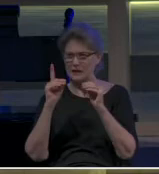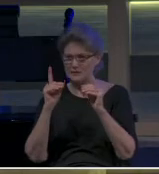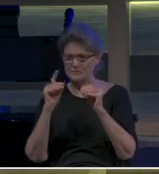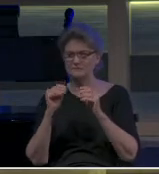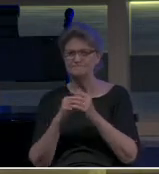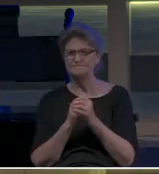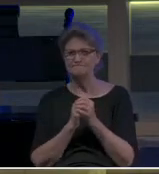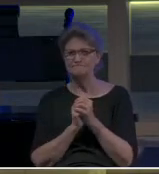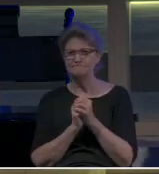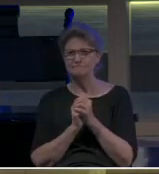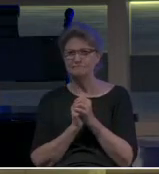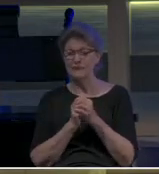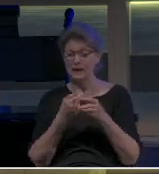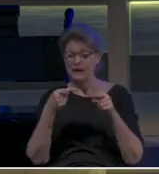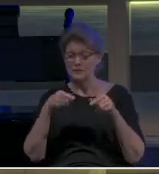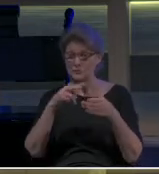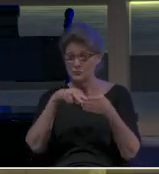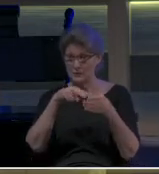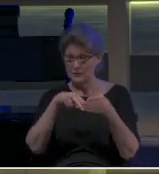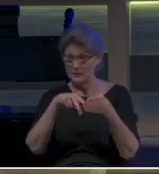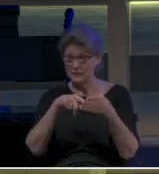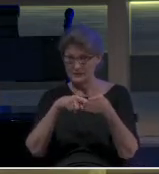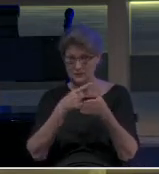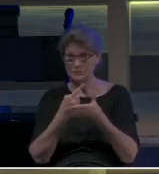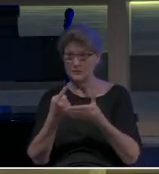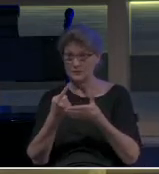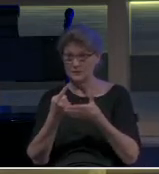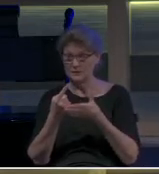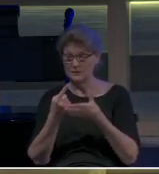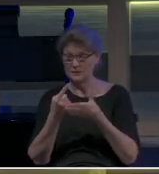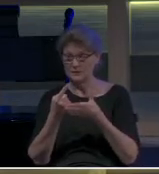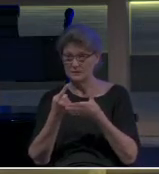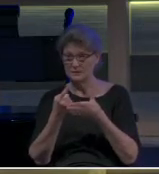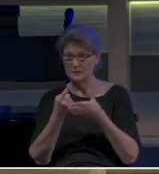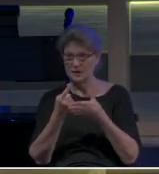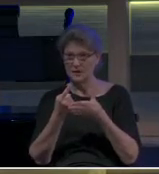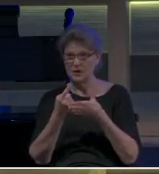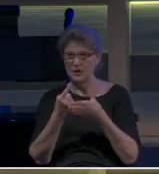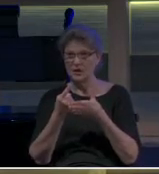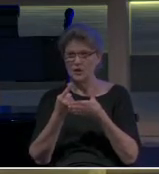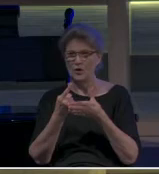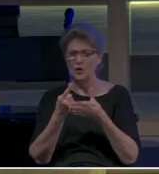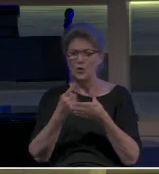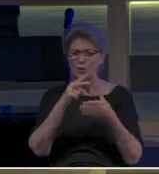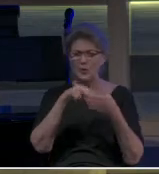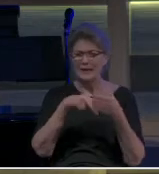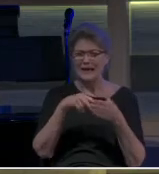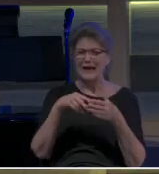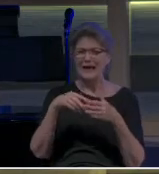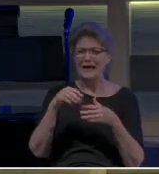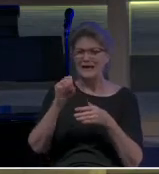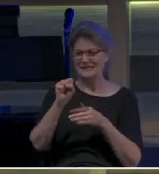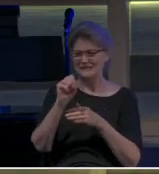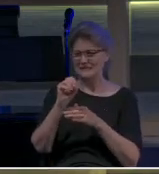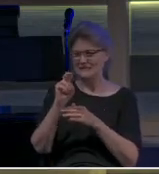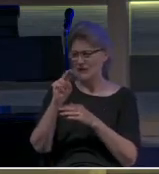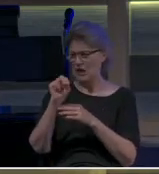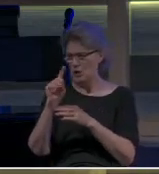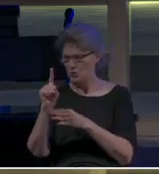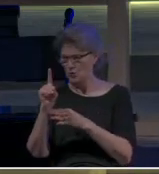as you're reading the text this week, when you read sound faith or sound doctrine,